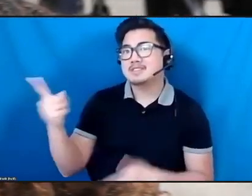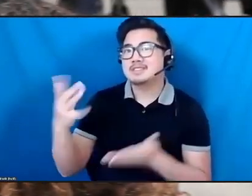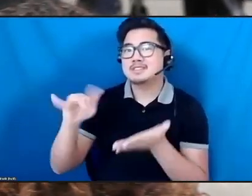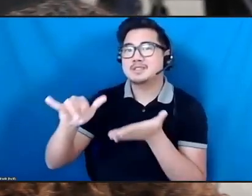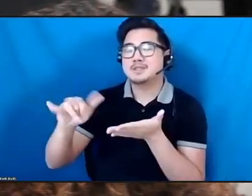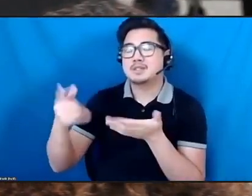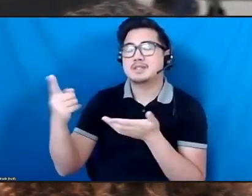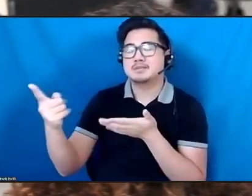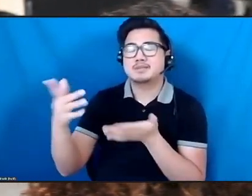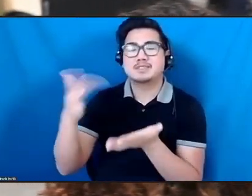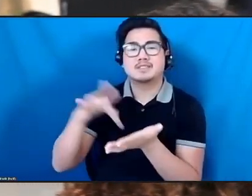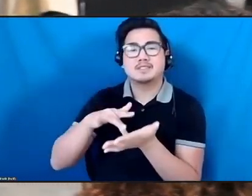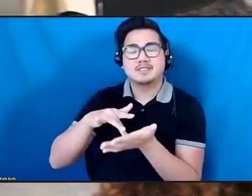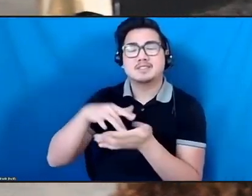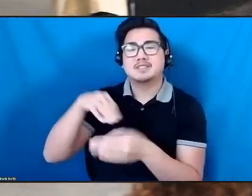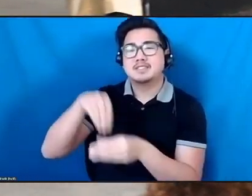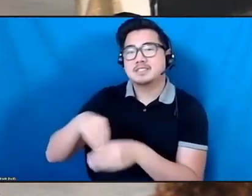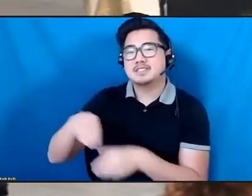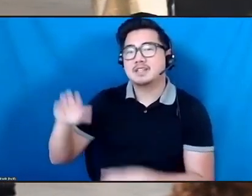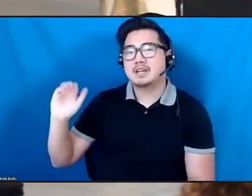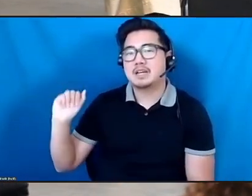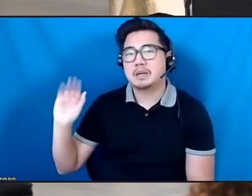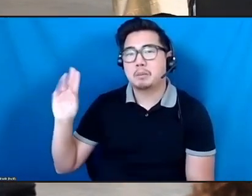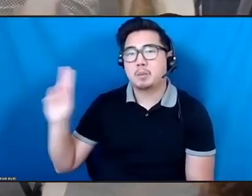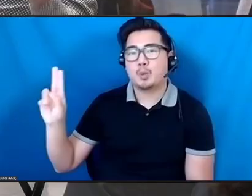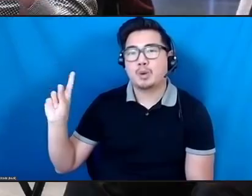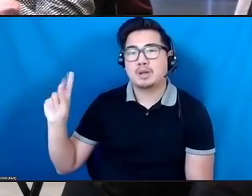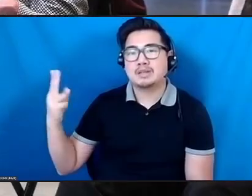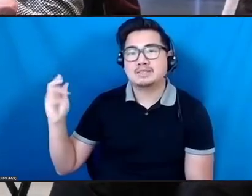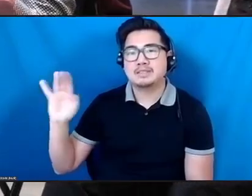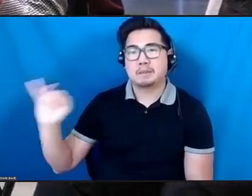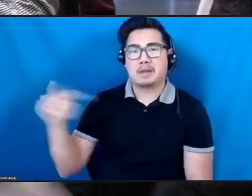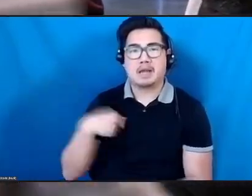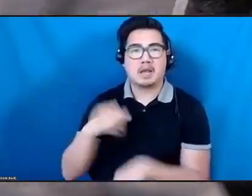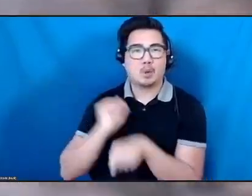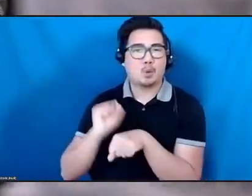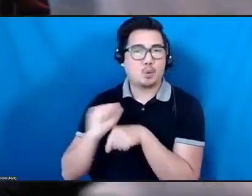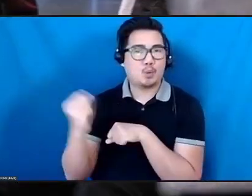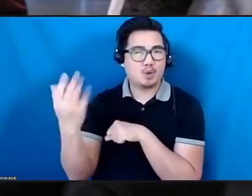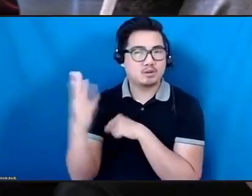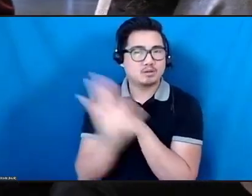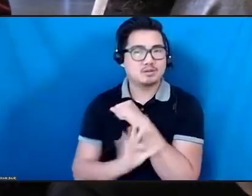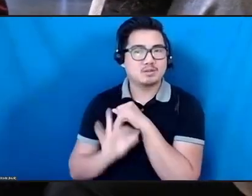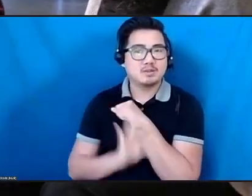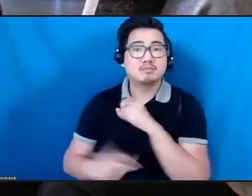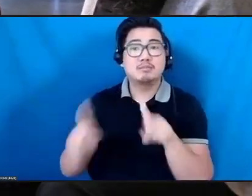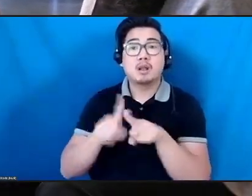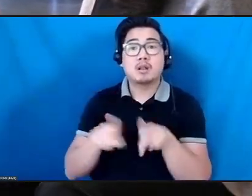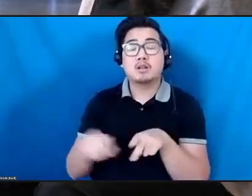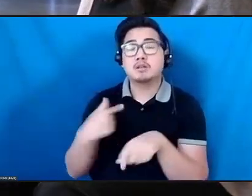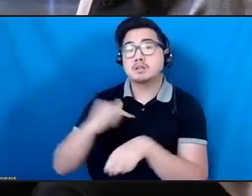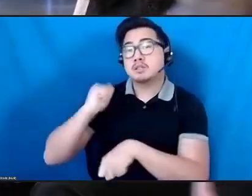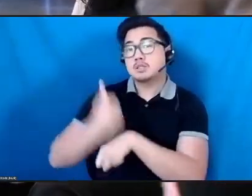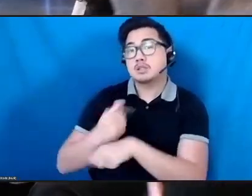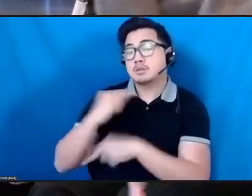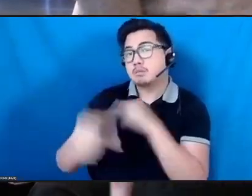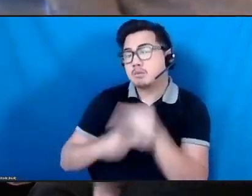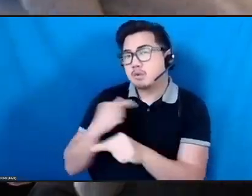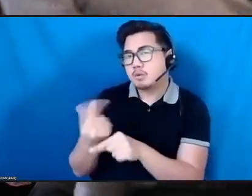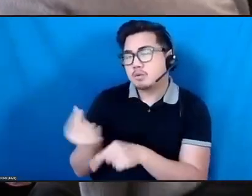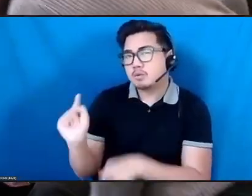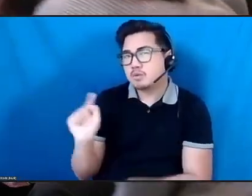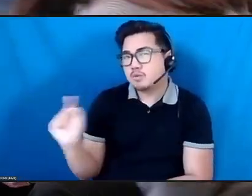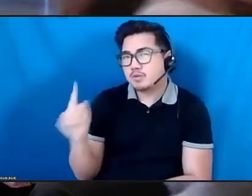representing somebody working outside the US primarily, but I'm also a co-founder of Global Fest, which for 20 years has been bringing